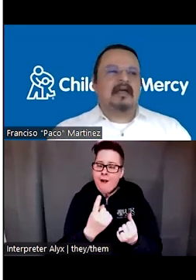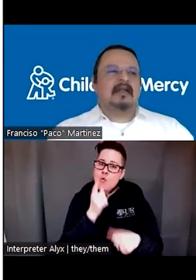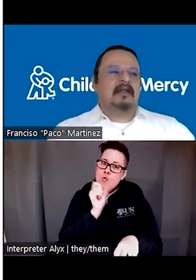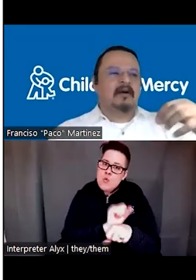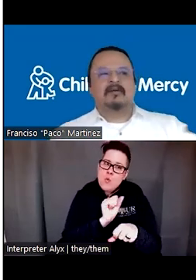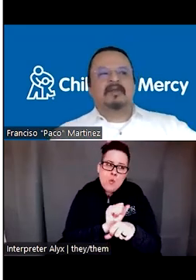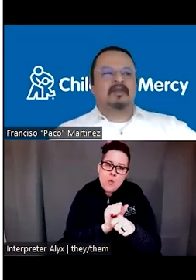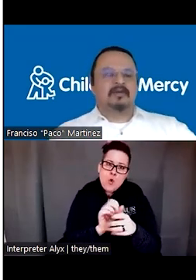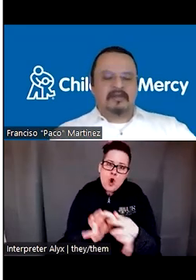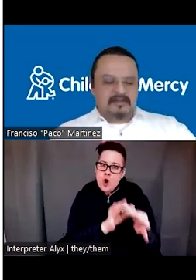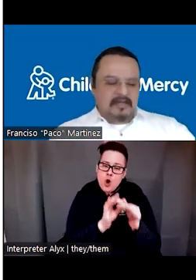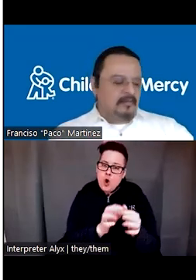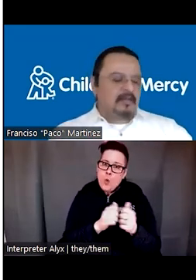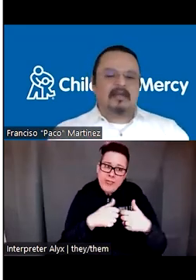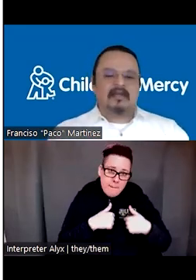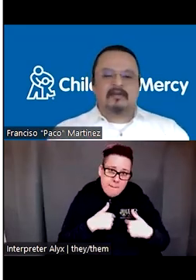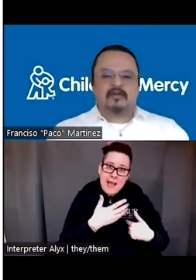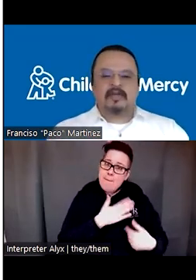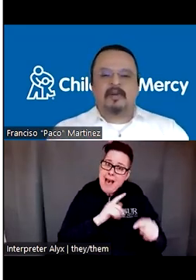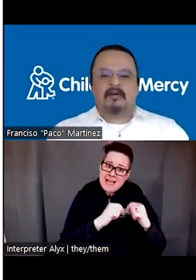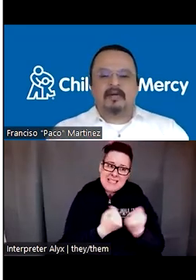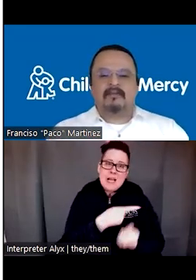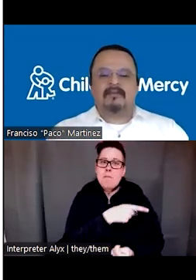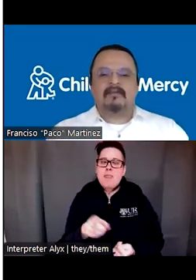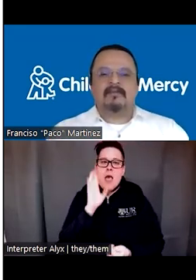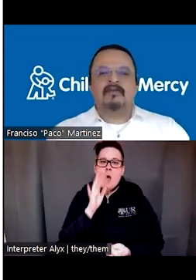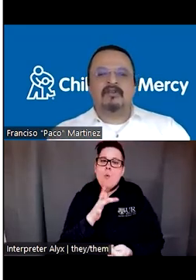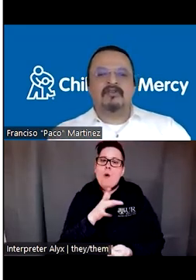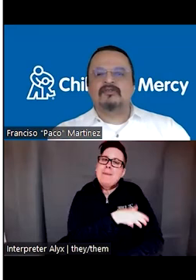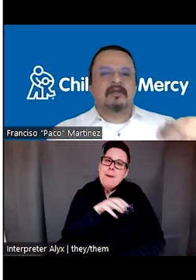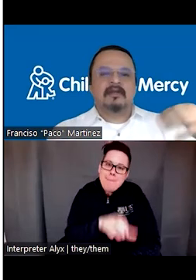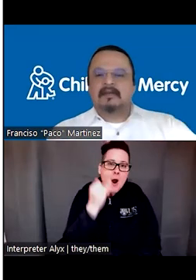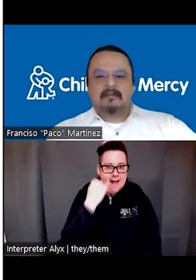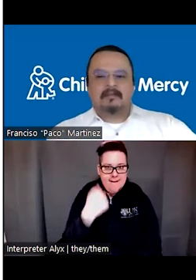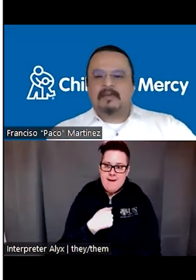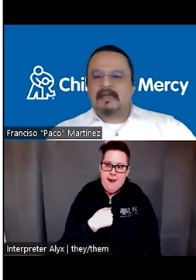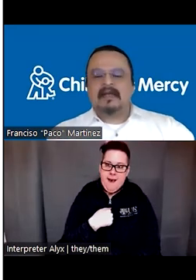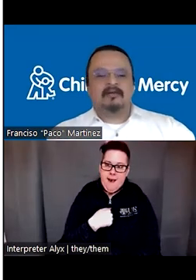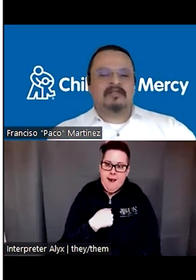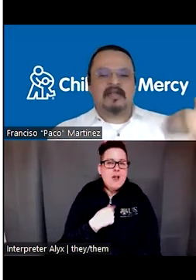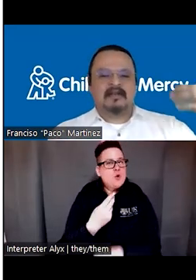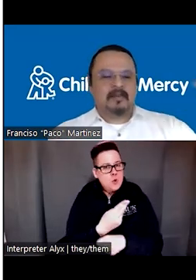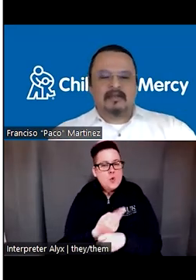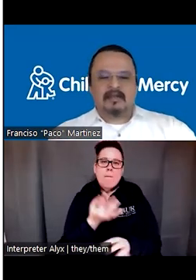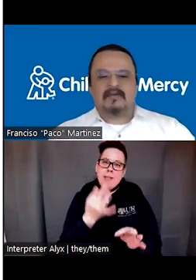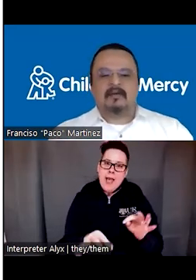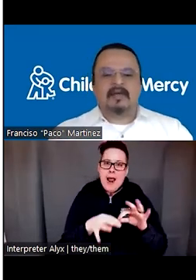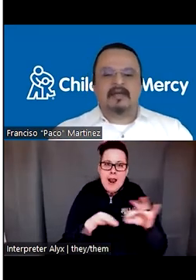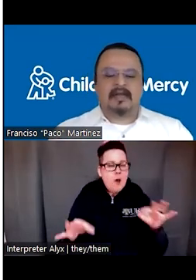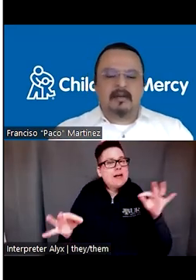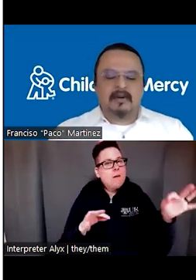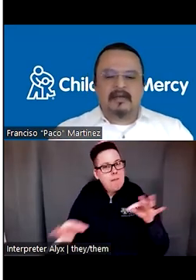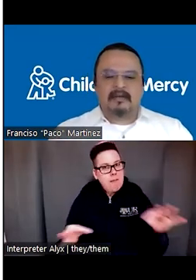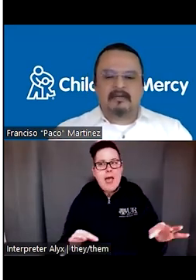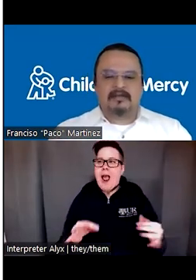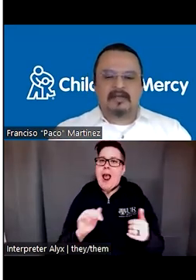along with you in the team is going to be empowered. You're, if, you just plain language and explain things in a way